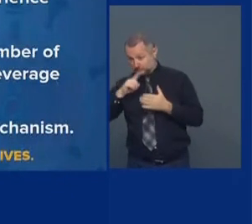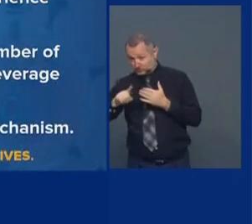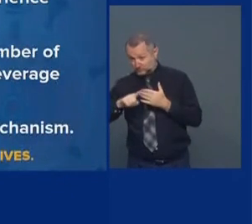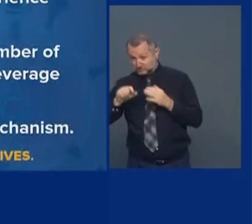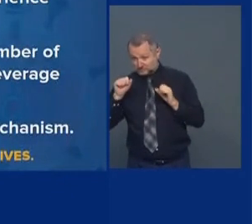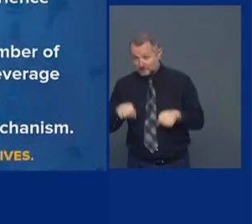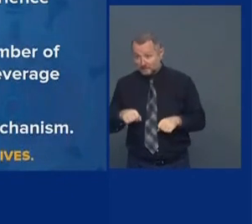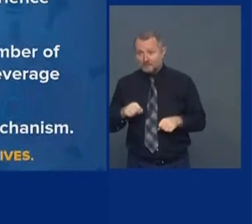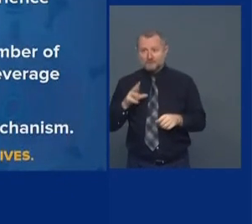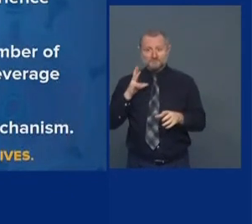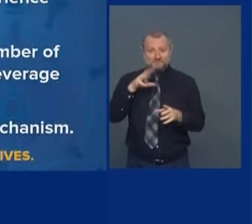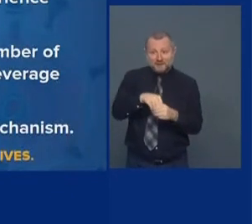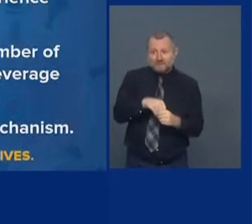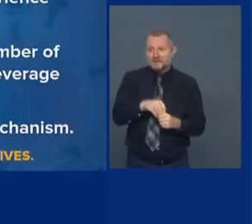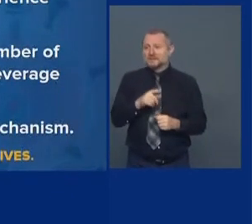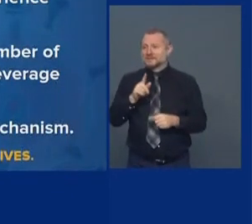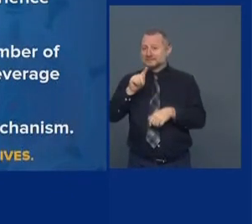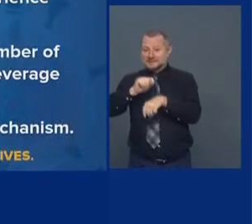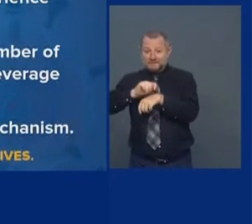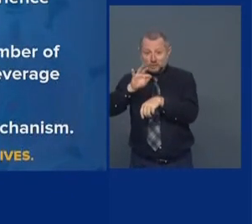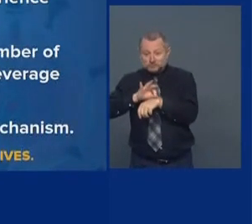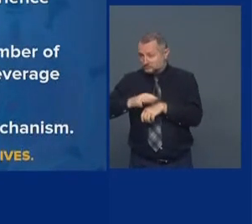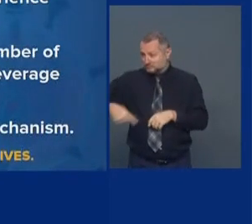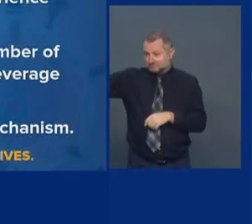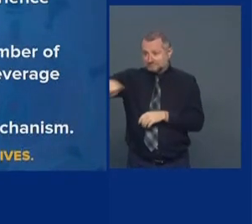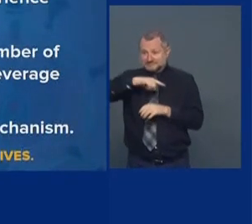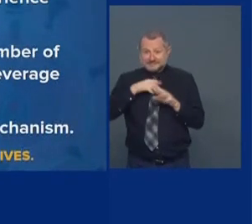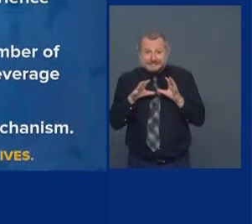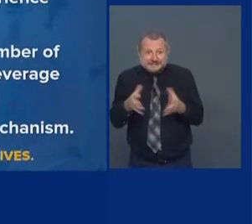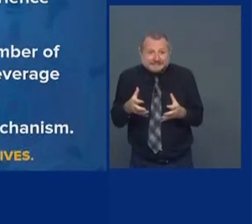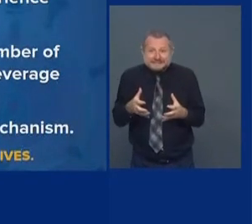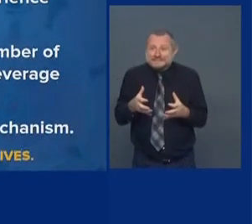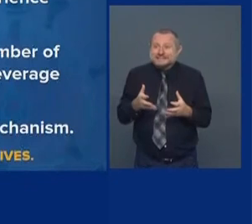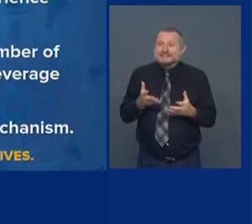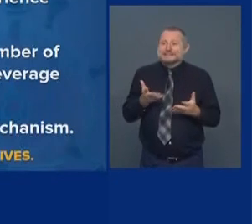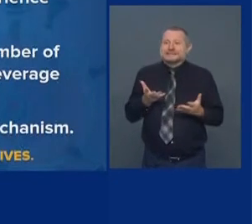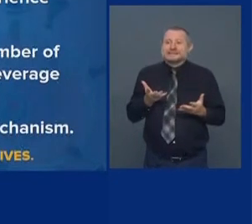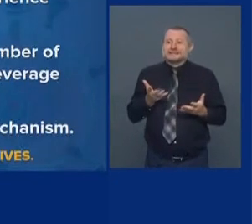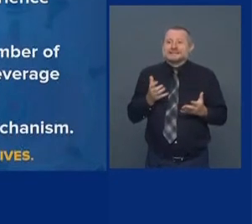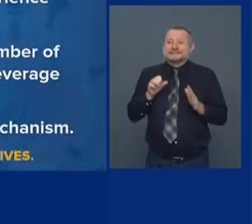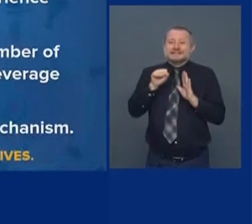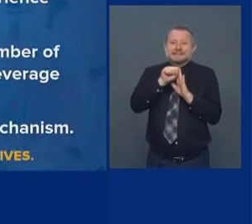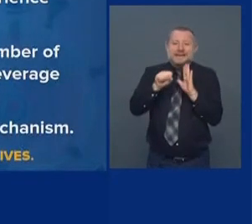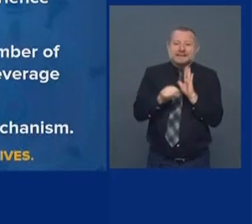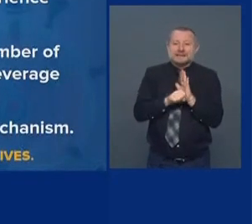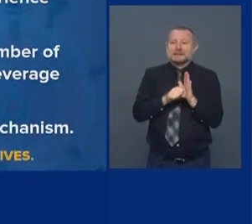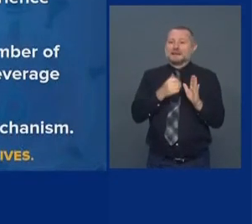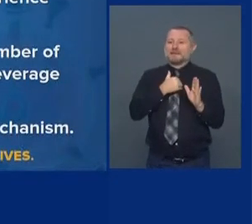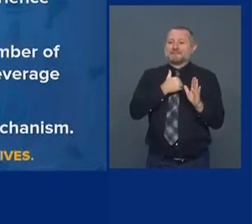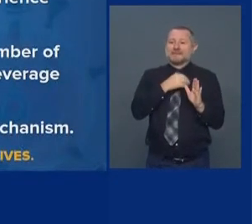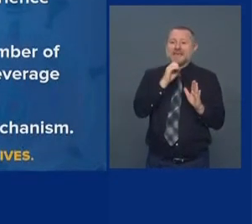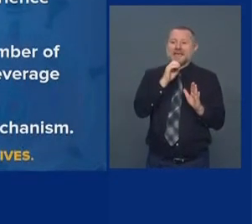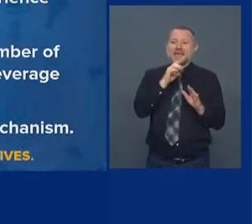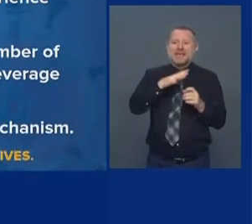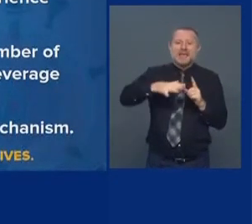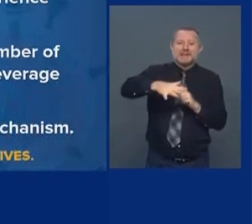on our task force now, on the state side, environmental inspectors,